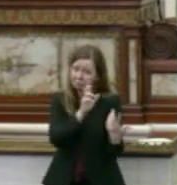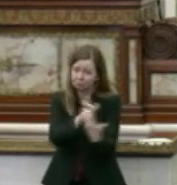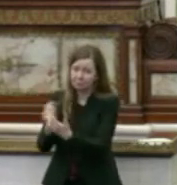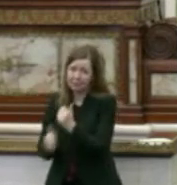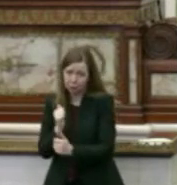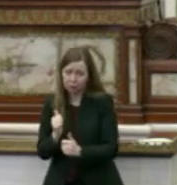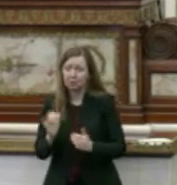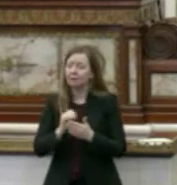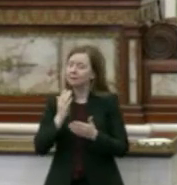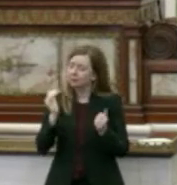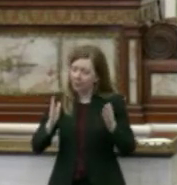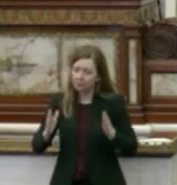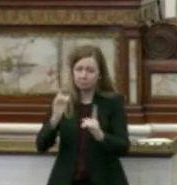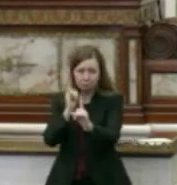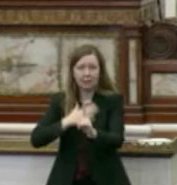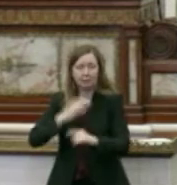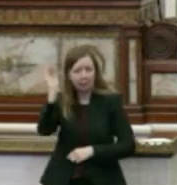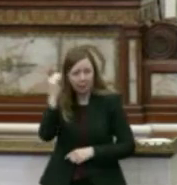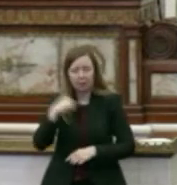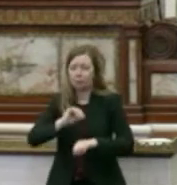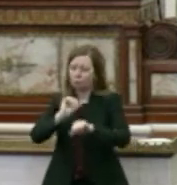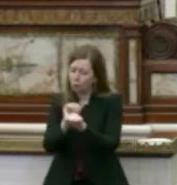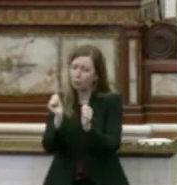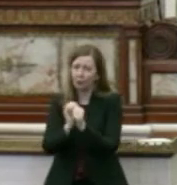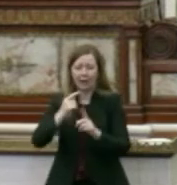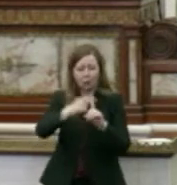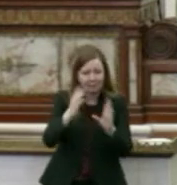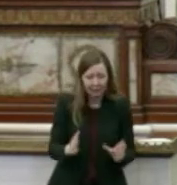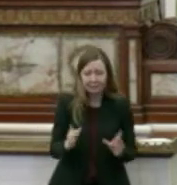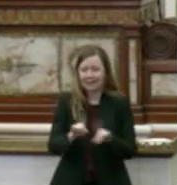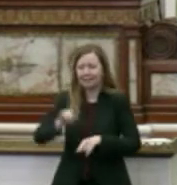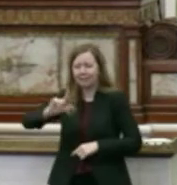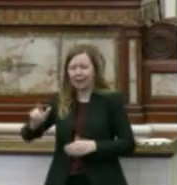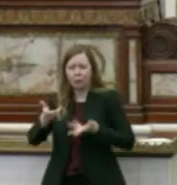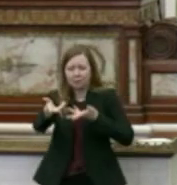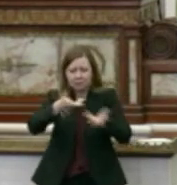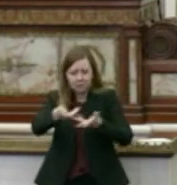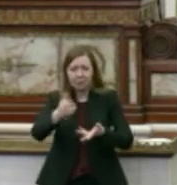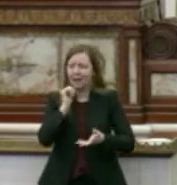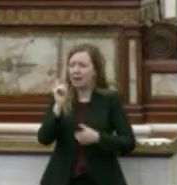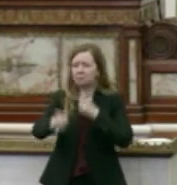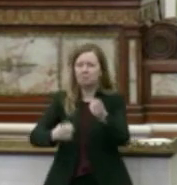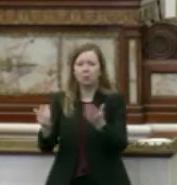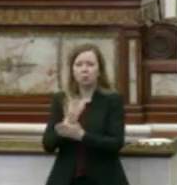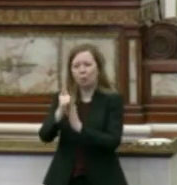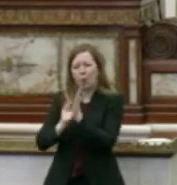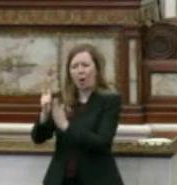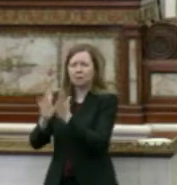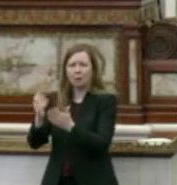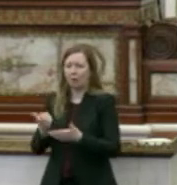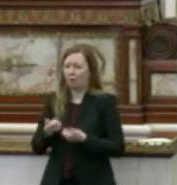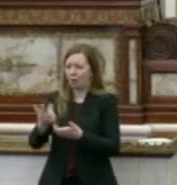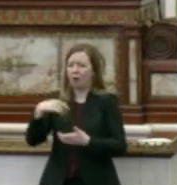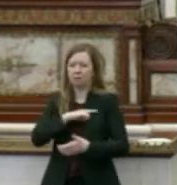That is the best course of action, in my opinion, that we work with our tenants as landlords, not issue new legislation that will cause us to